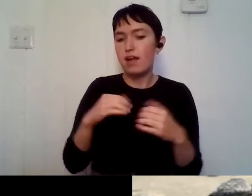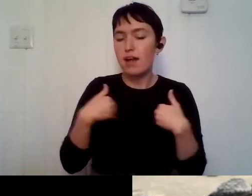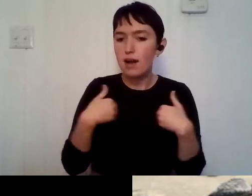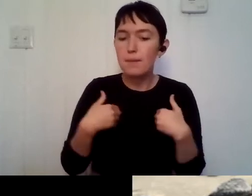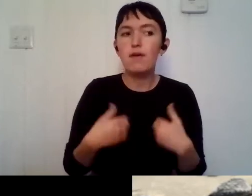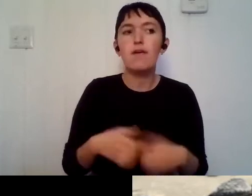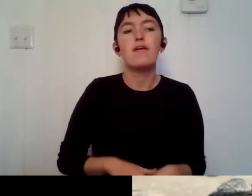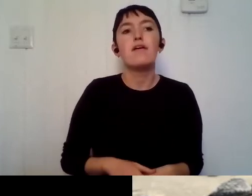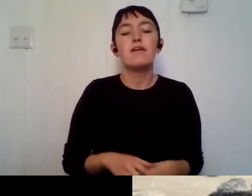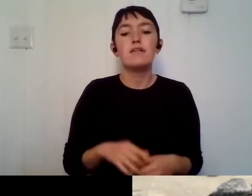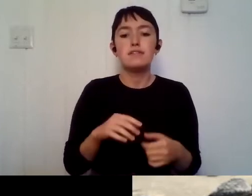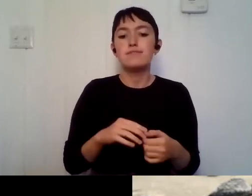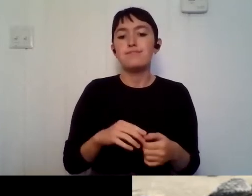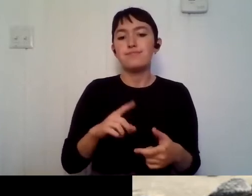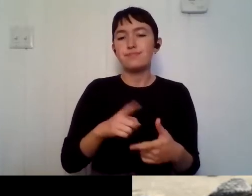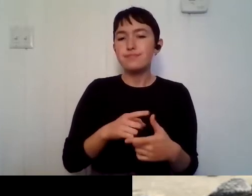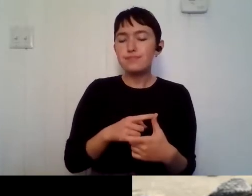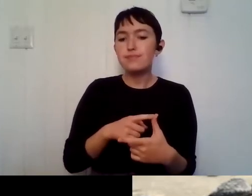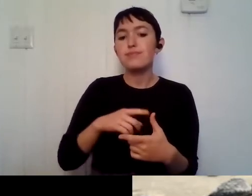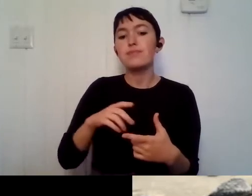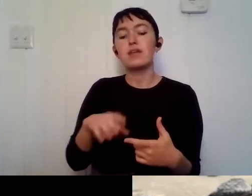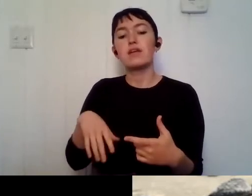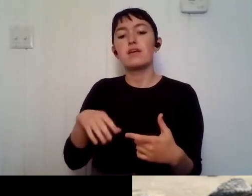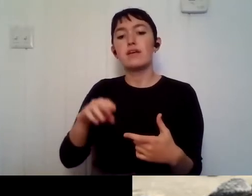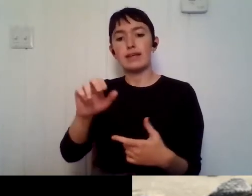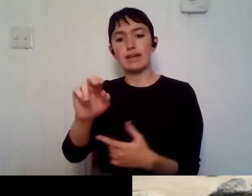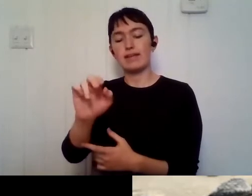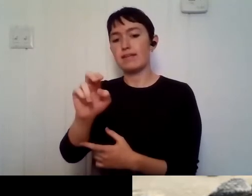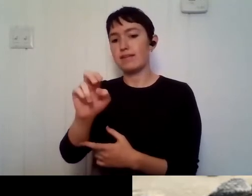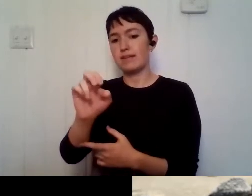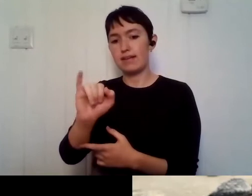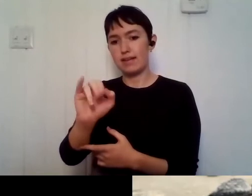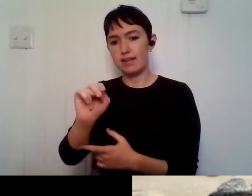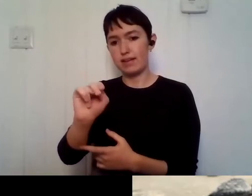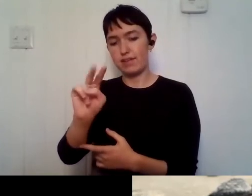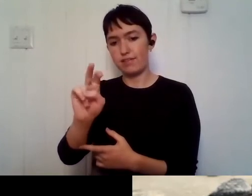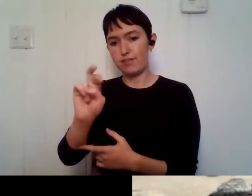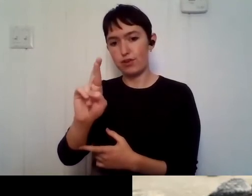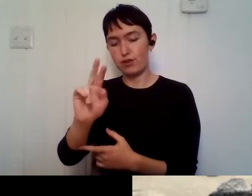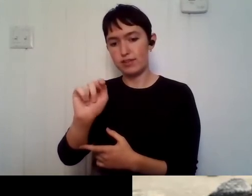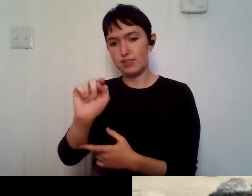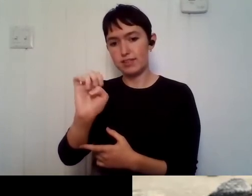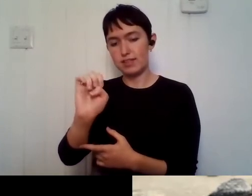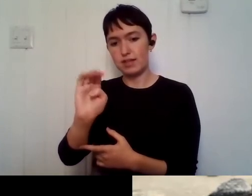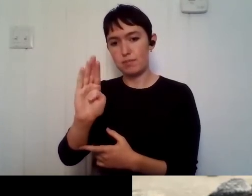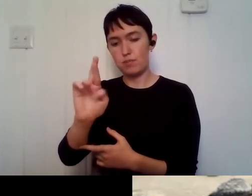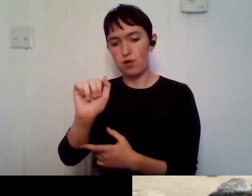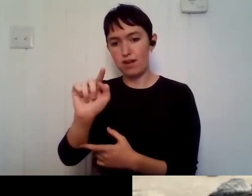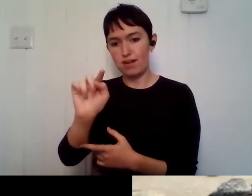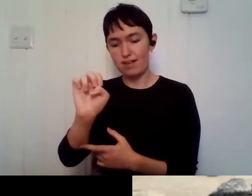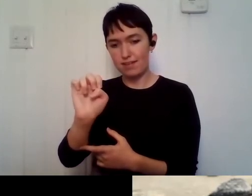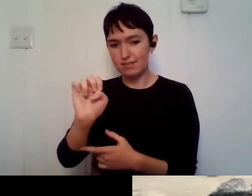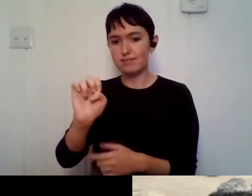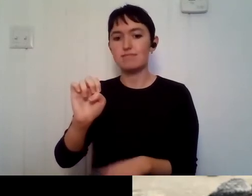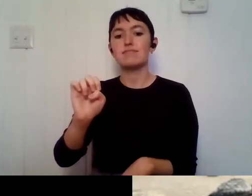comparative vertebrate anatomy, which is a study of animals like anatomy, their bones. Um, I took